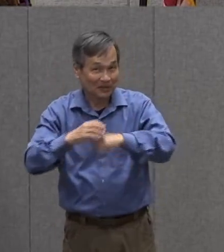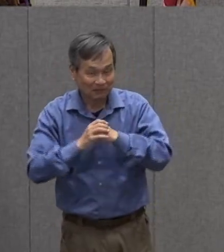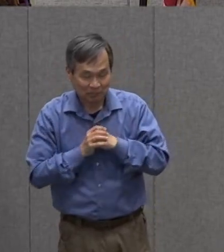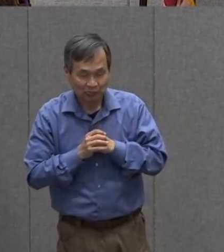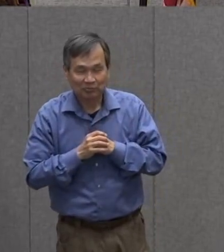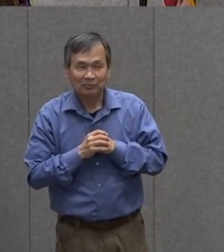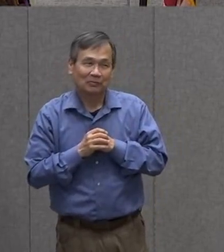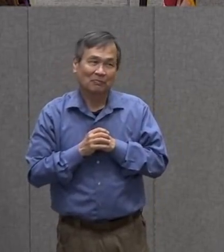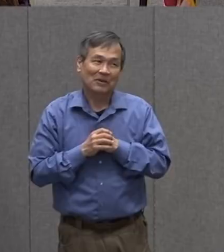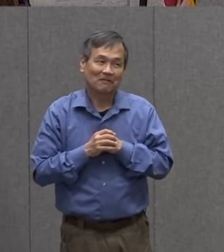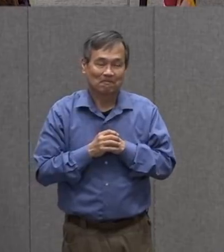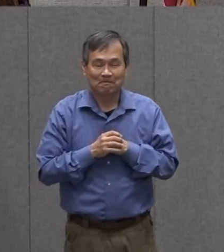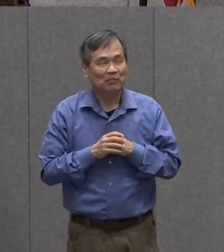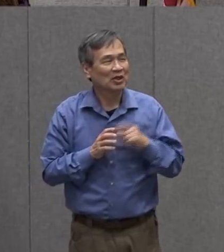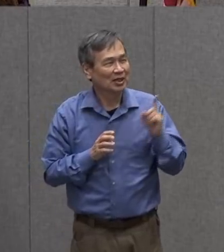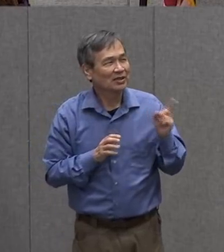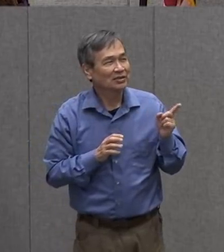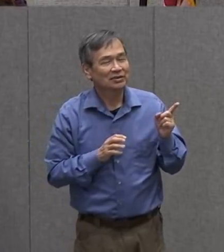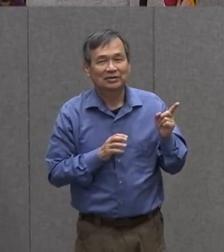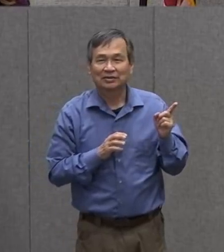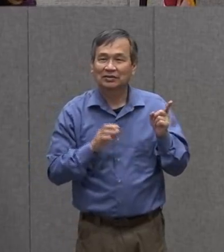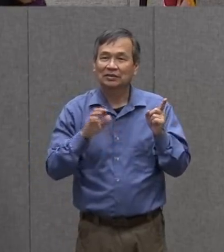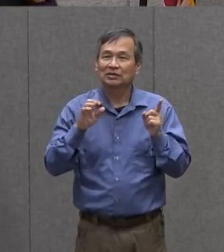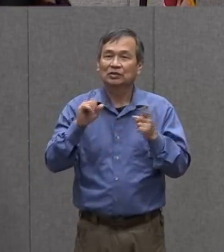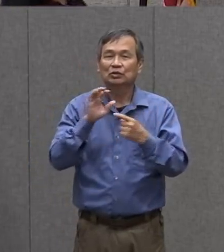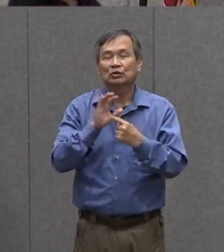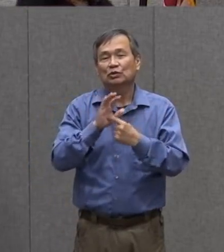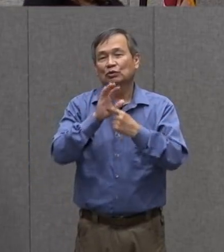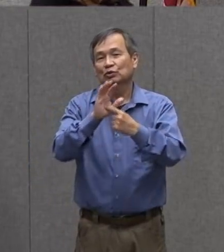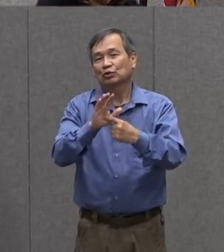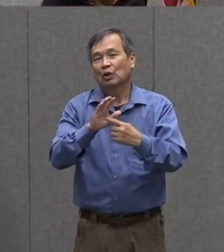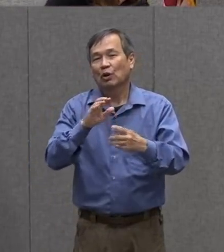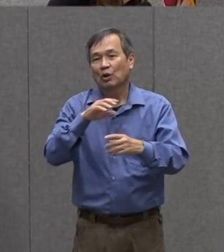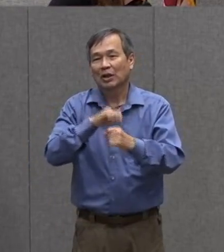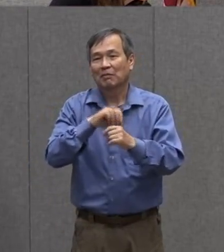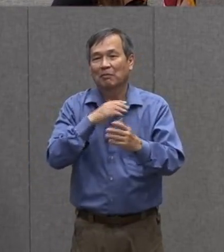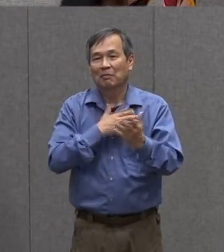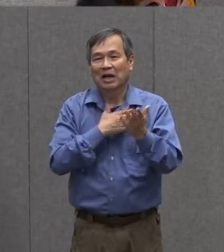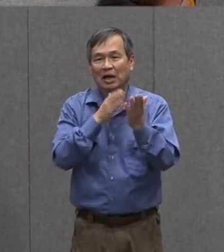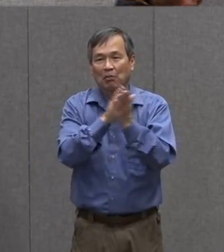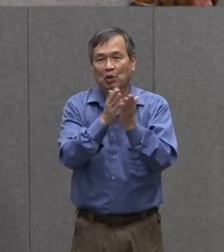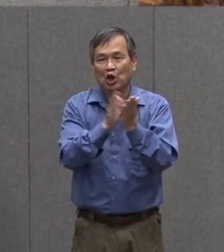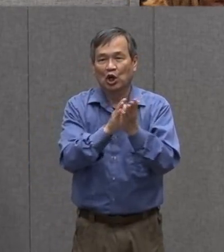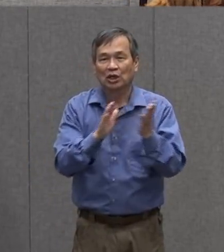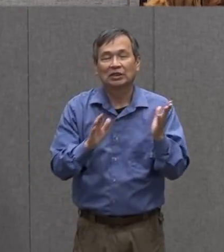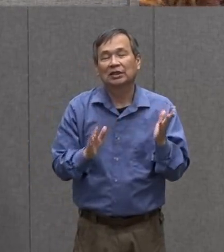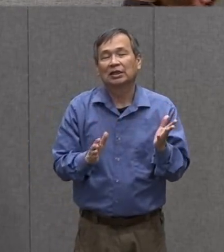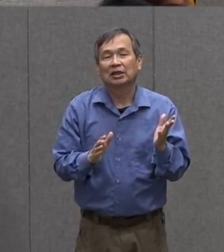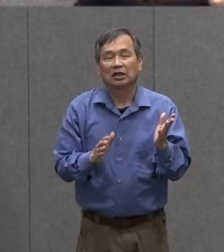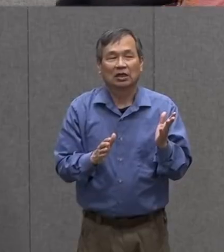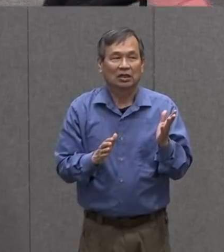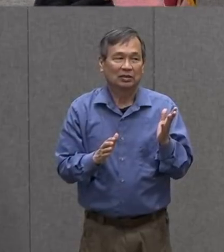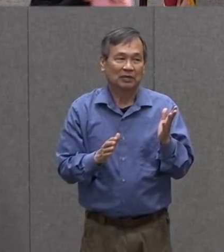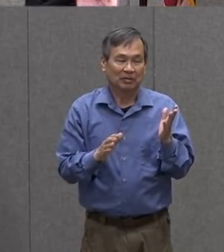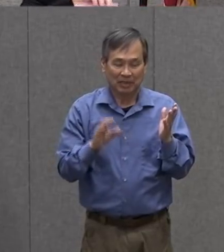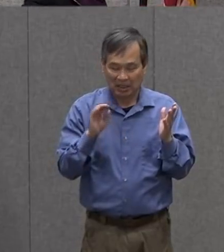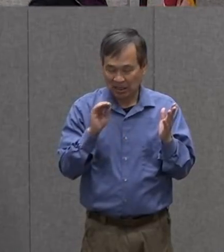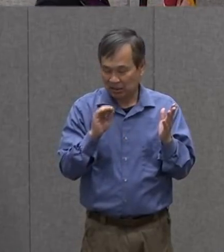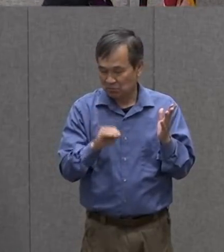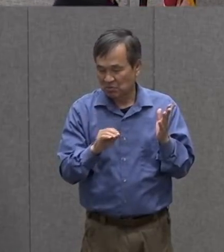me maybe something else i can record in my book and i can set aside a page for